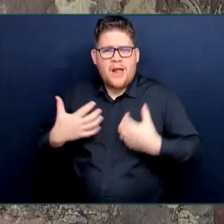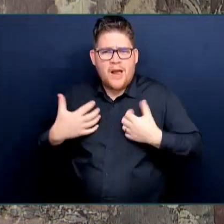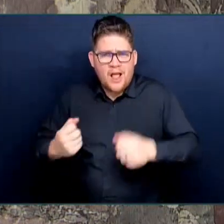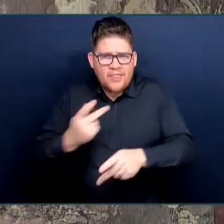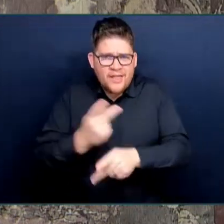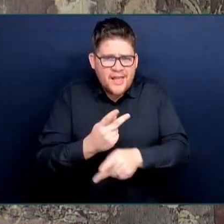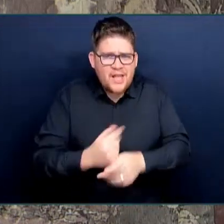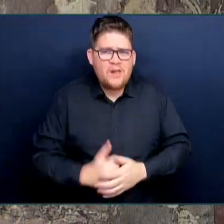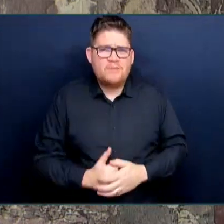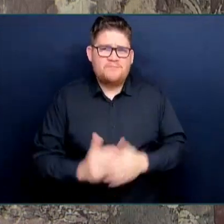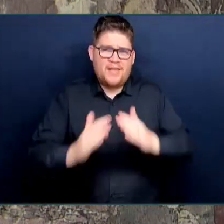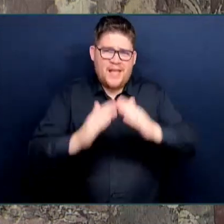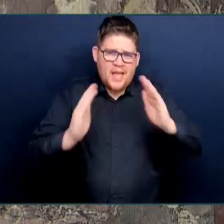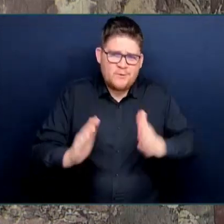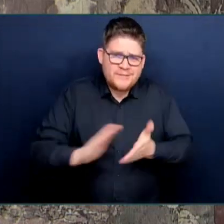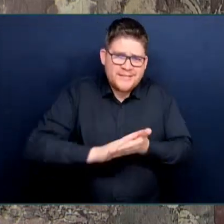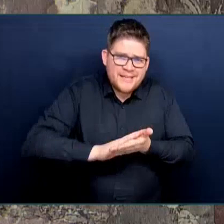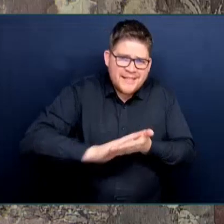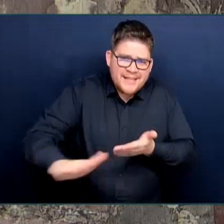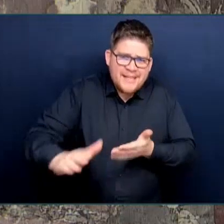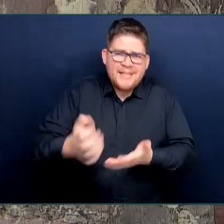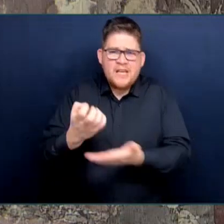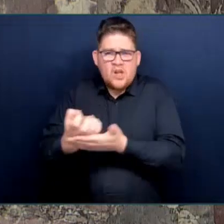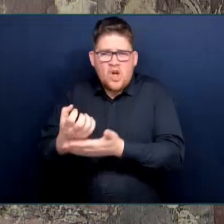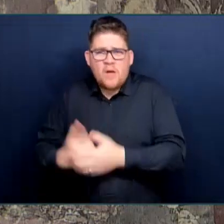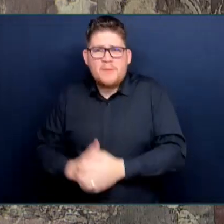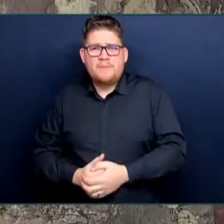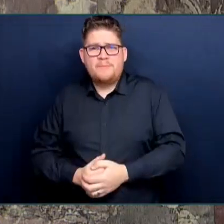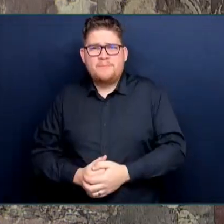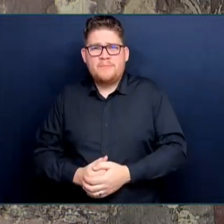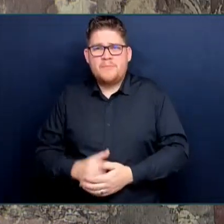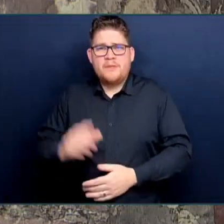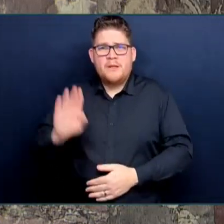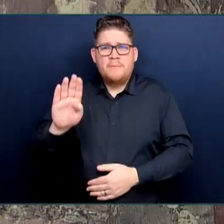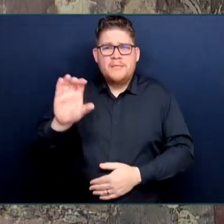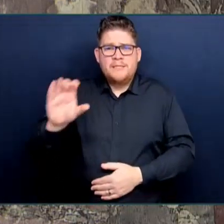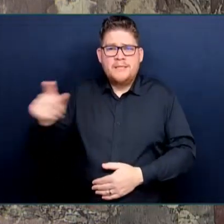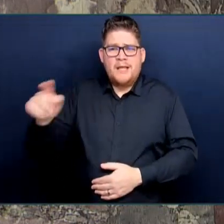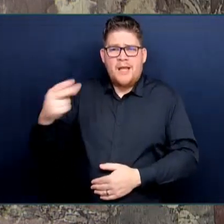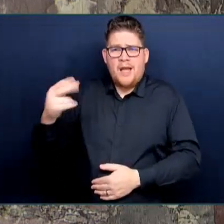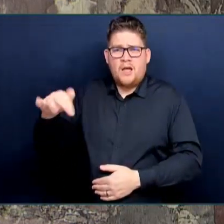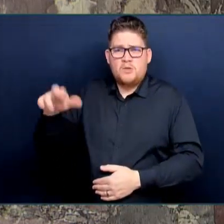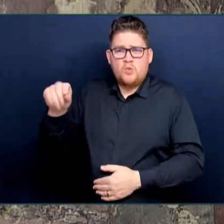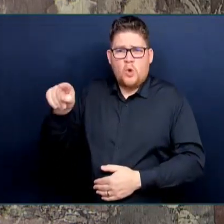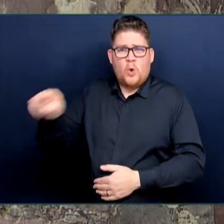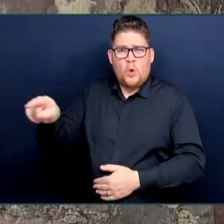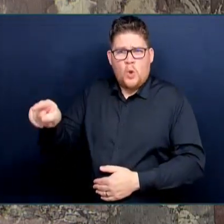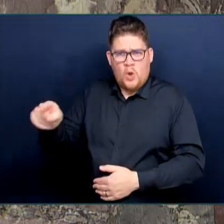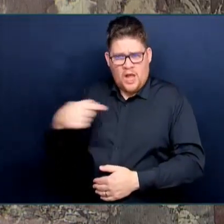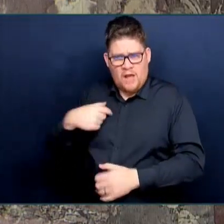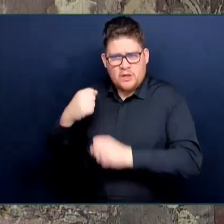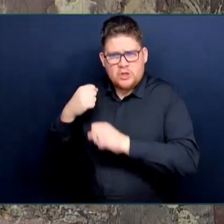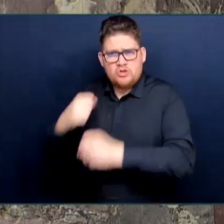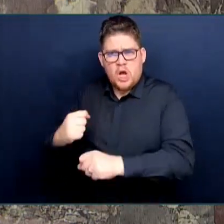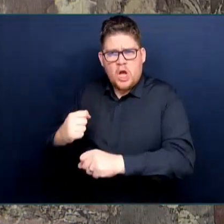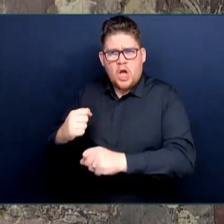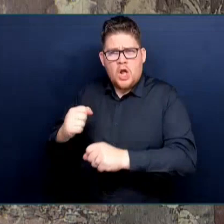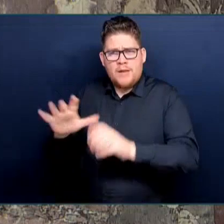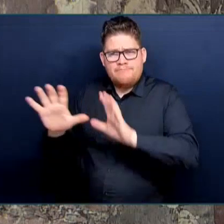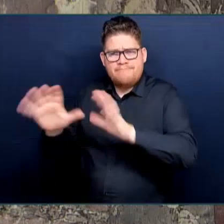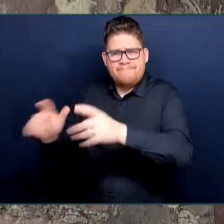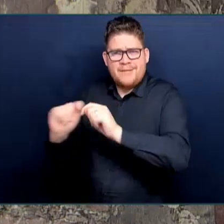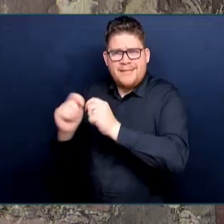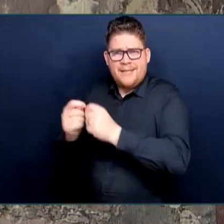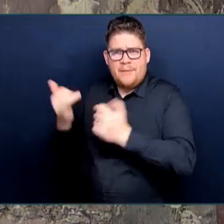at BC Hydro. It's hard to think of a more important time for BC Hydro, frankly. When we're facing a climate crisis, a need to electrify our